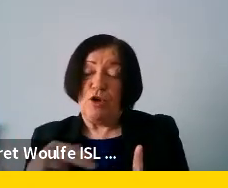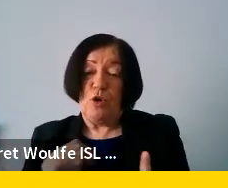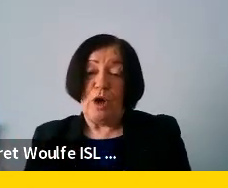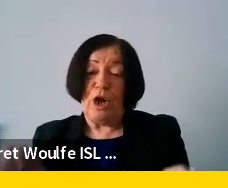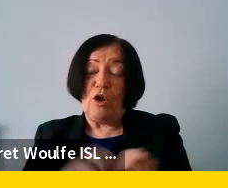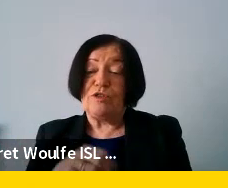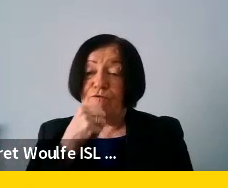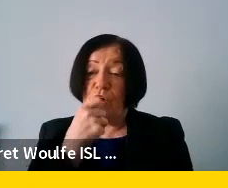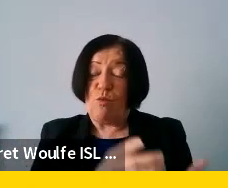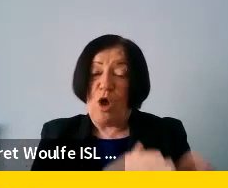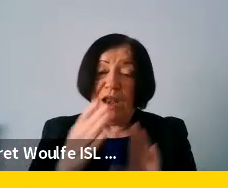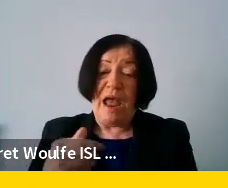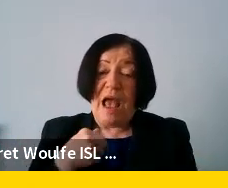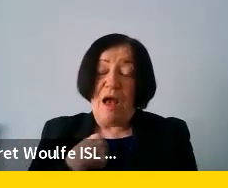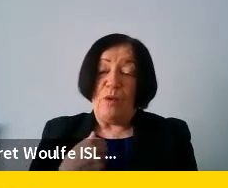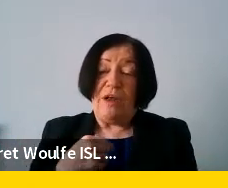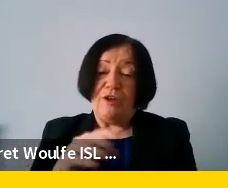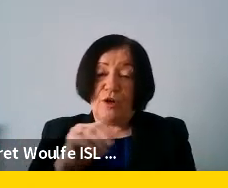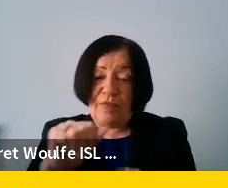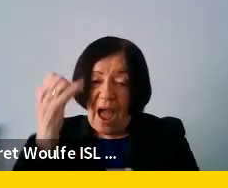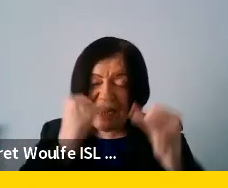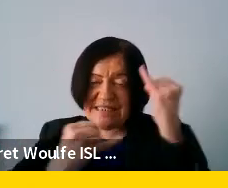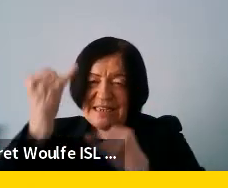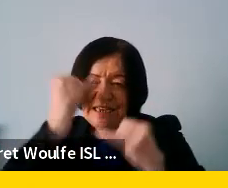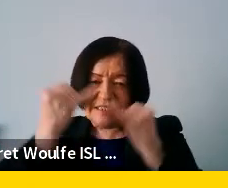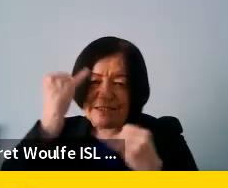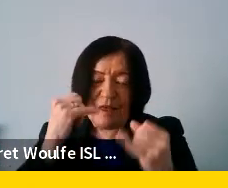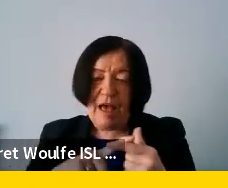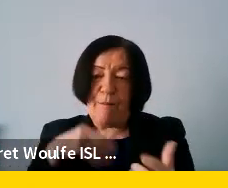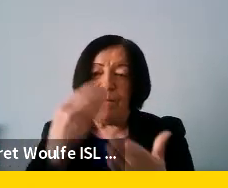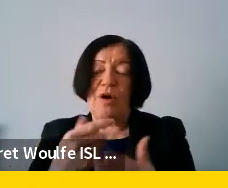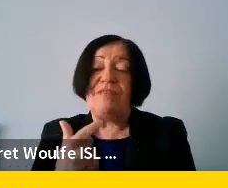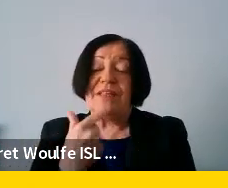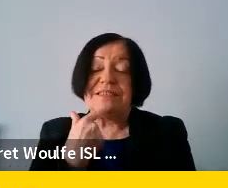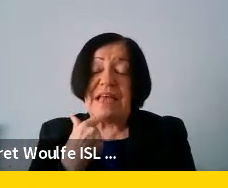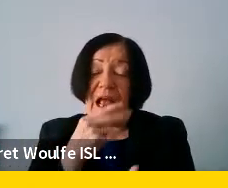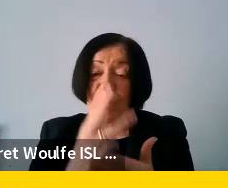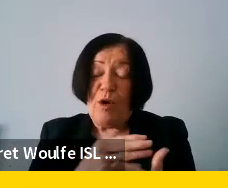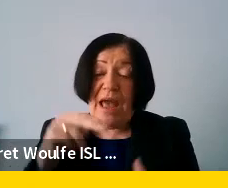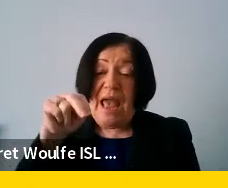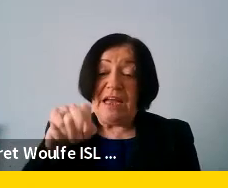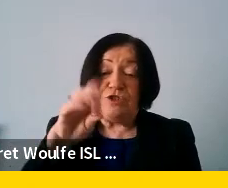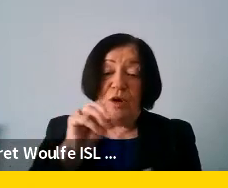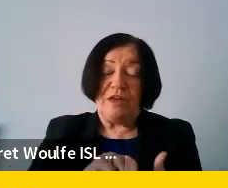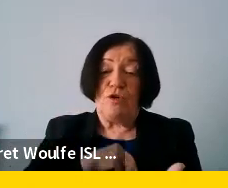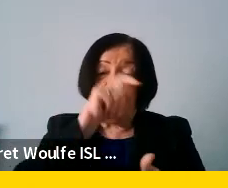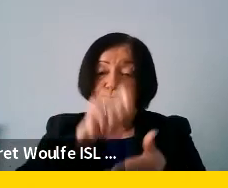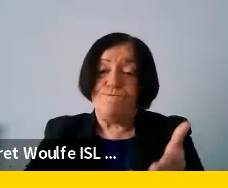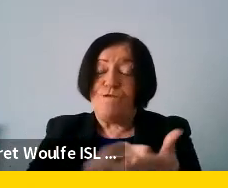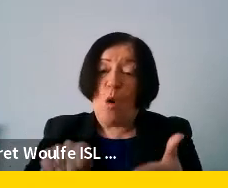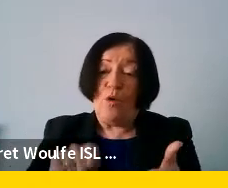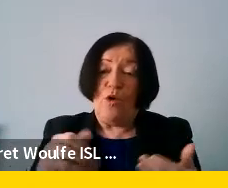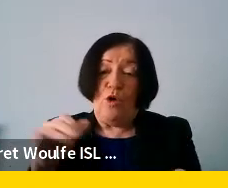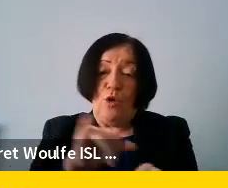the first phase and we took um these ideas and put it in the second phase where ngos had to vote for which